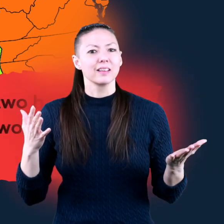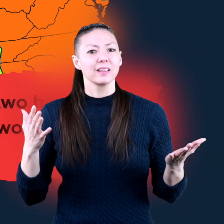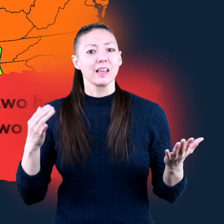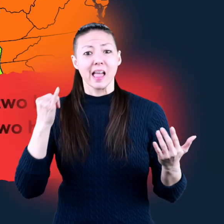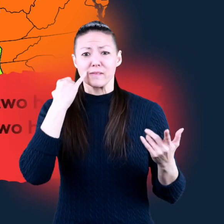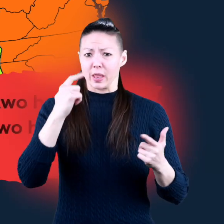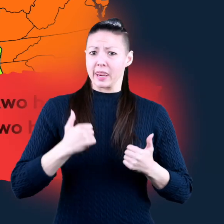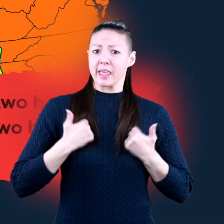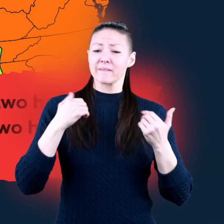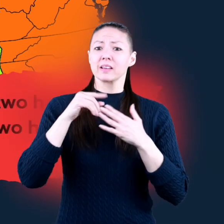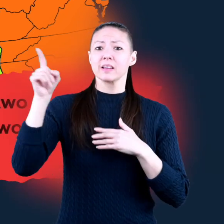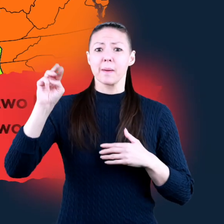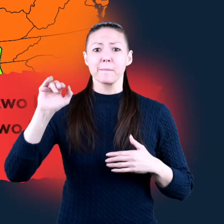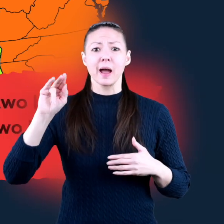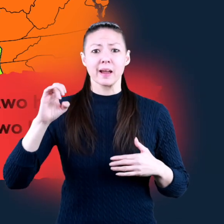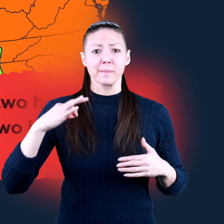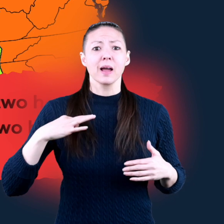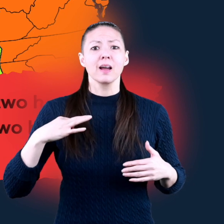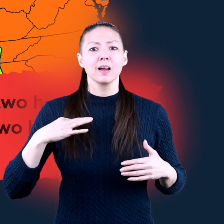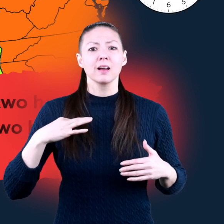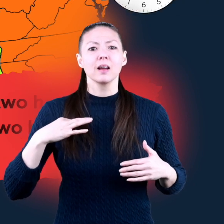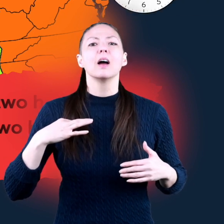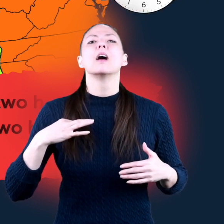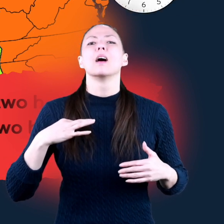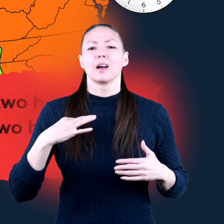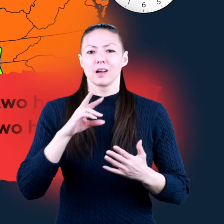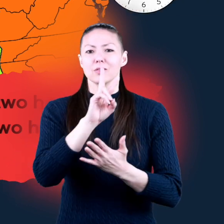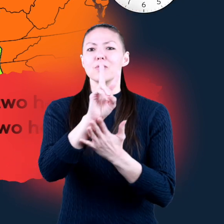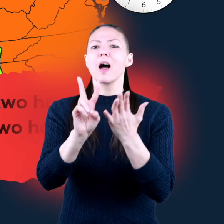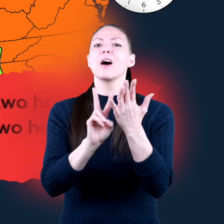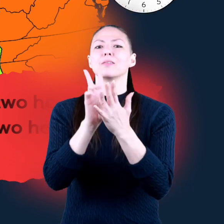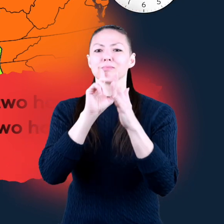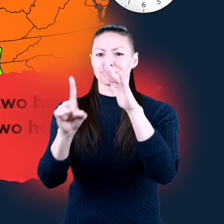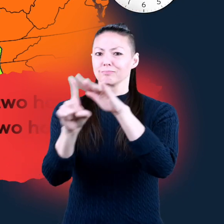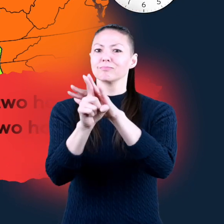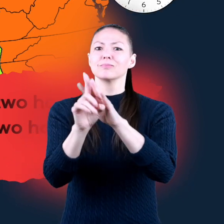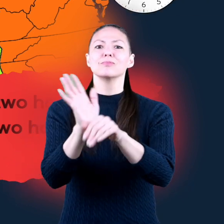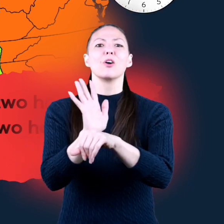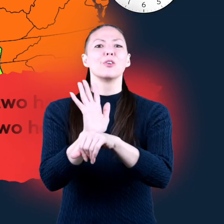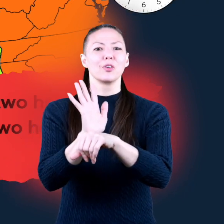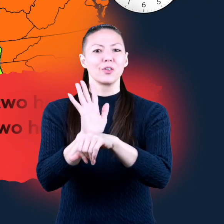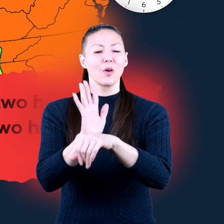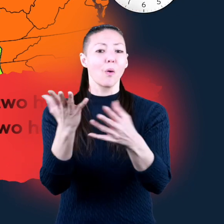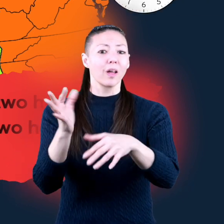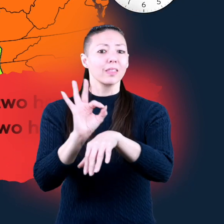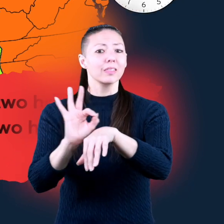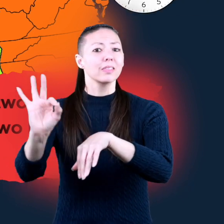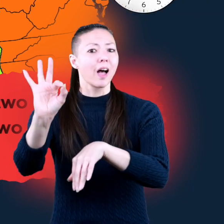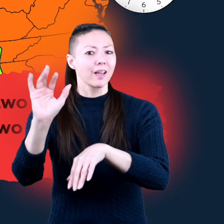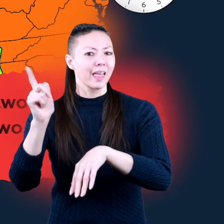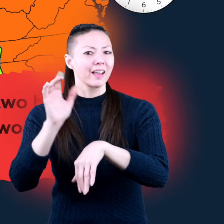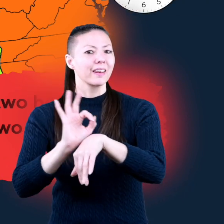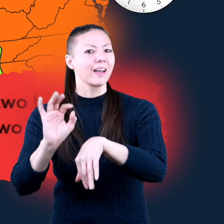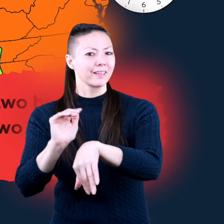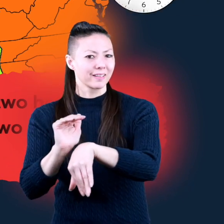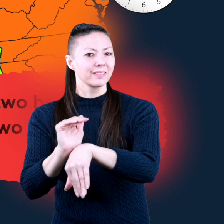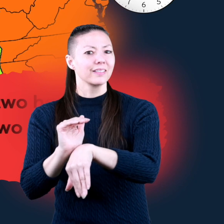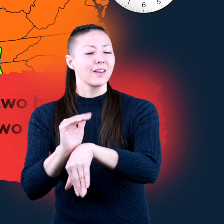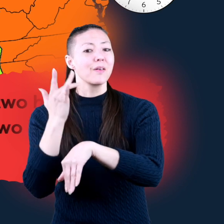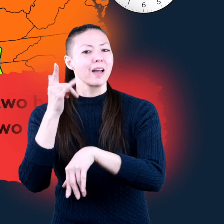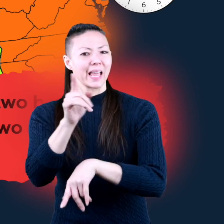If you lived in Maine, the show will come on two hours later, or at 9 o'clock,